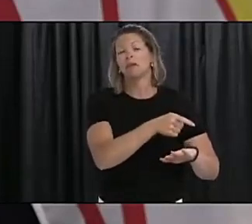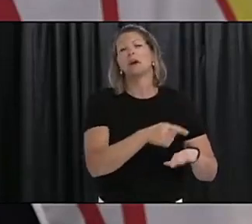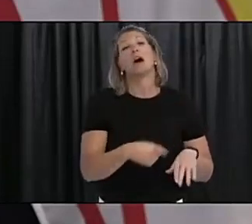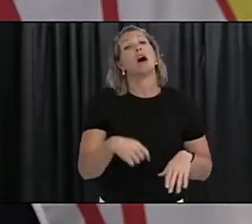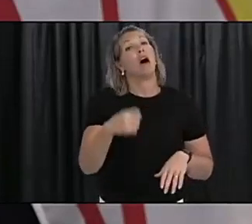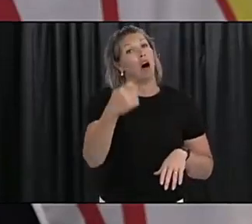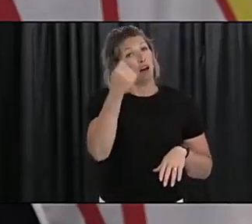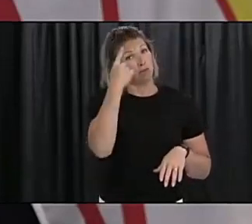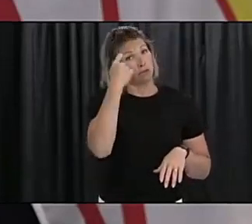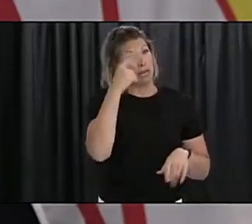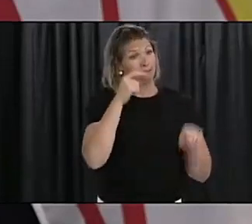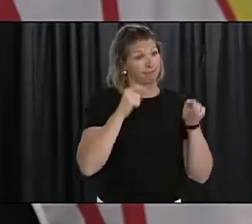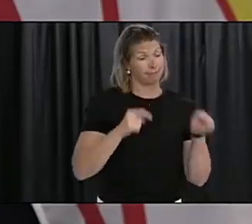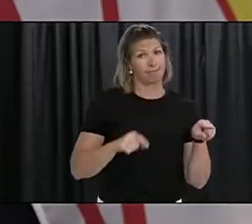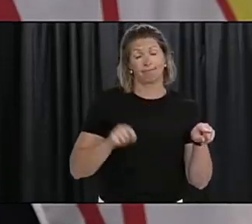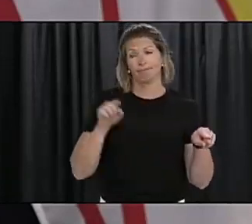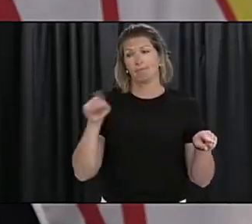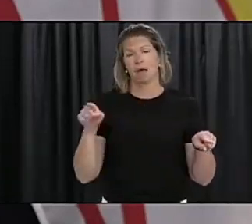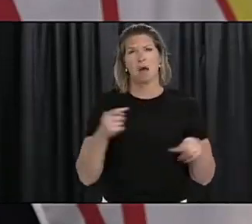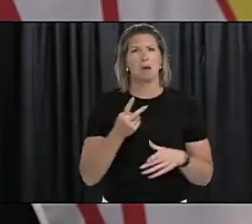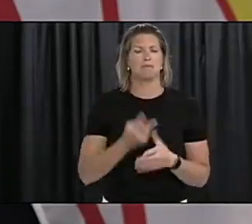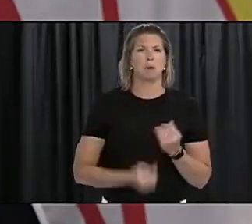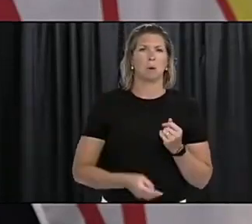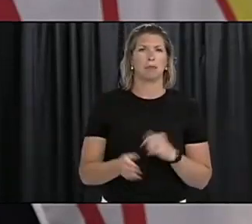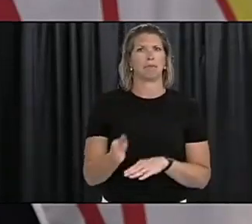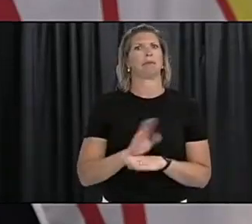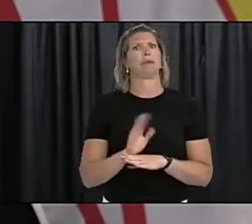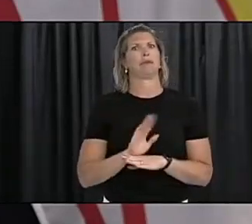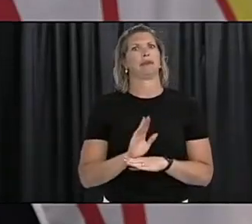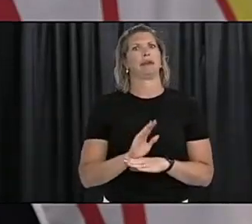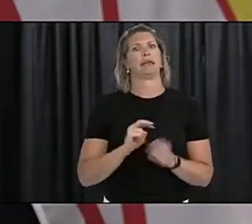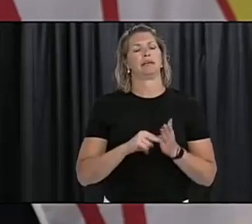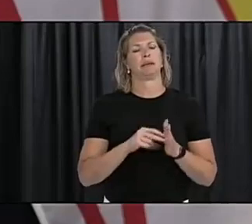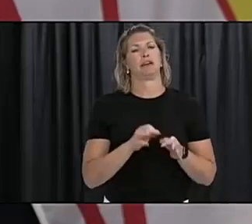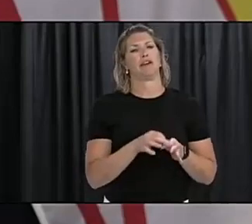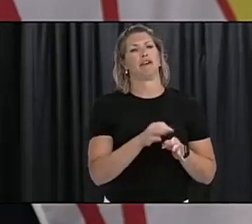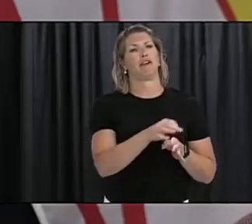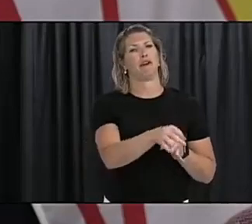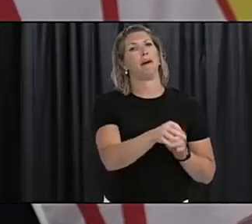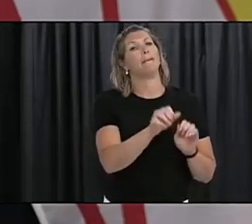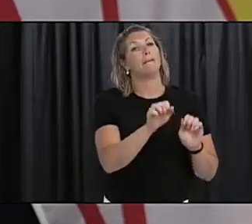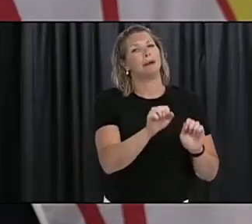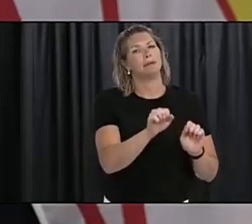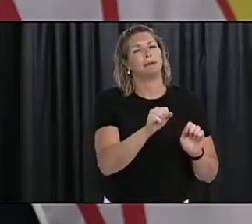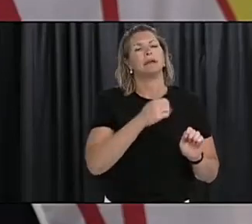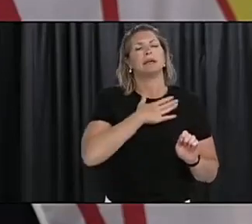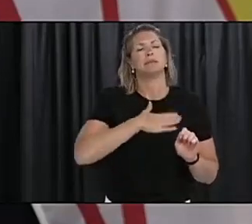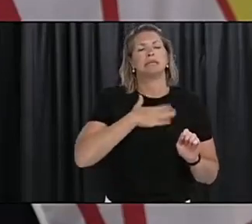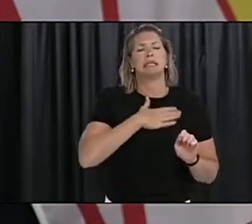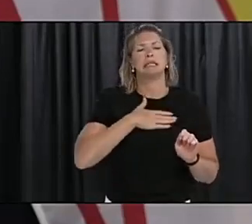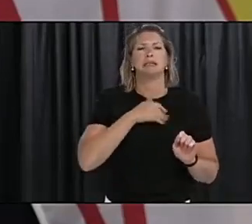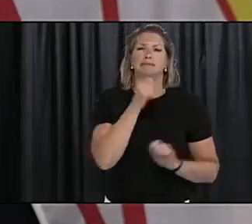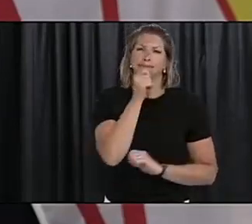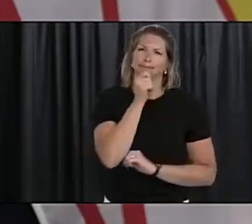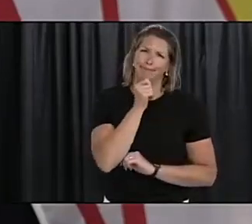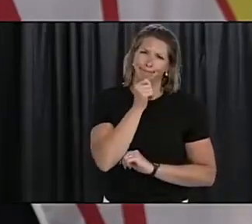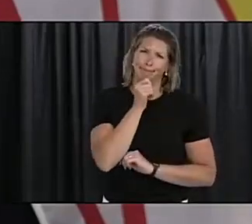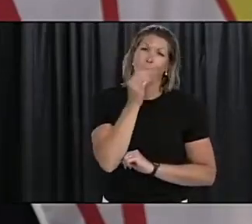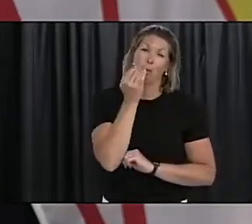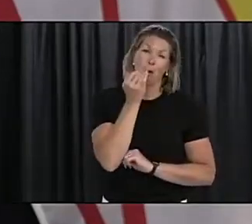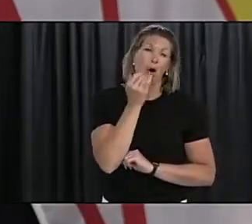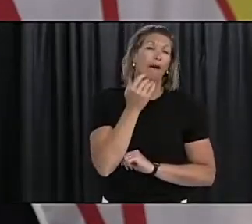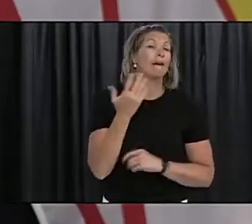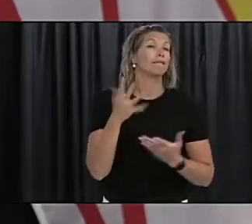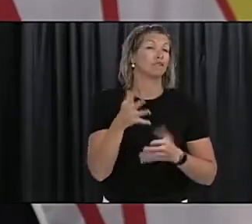are being worked through, and you may encounter sometimes a little delay, but I ask for your patience as your applications are being processed.